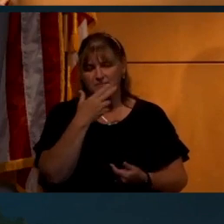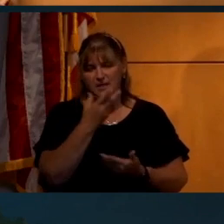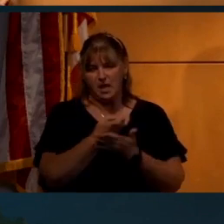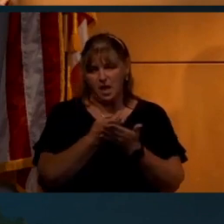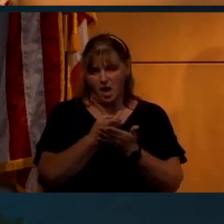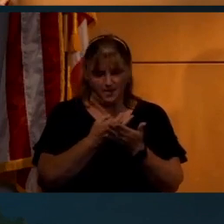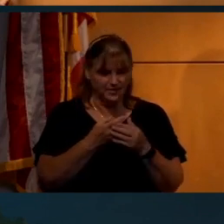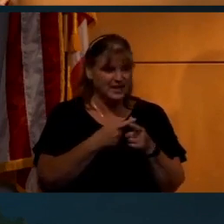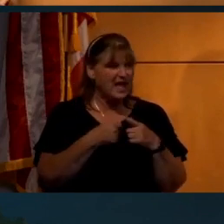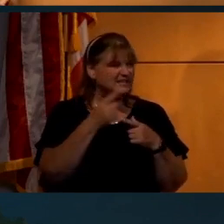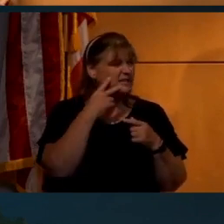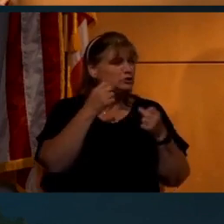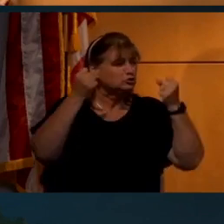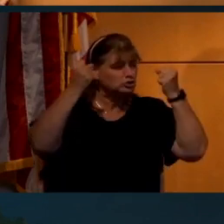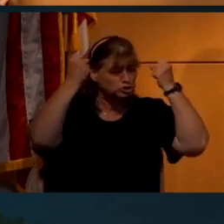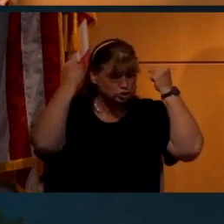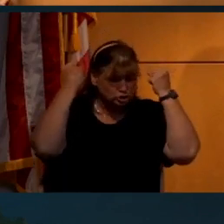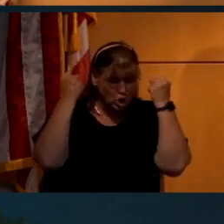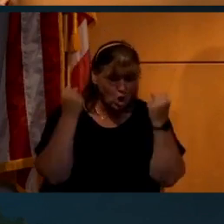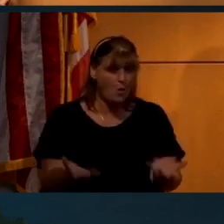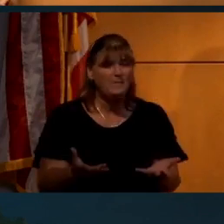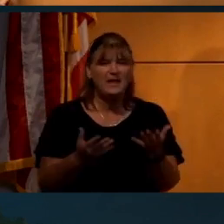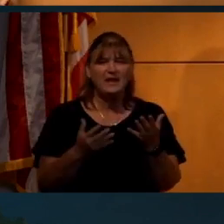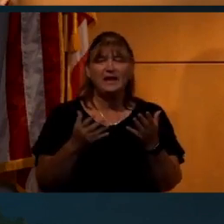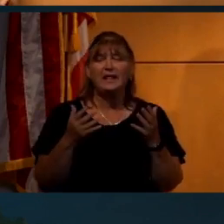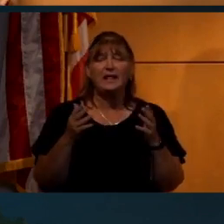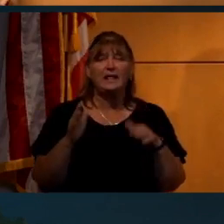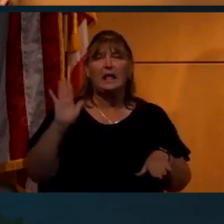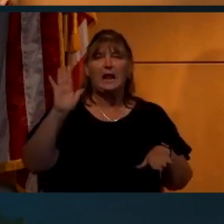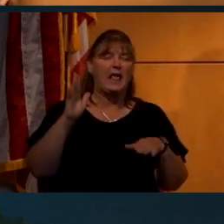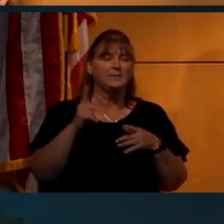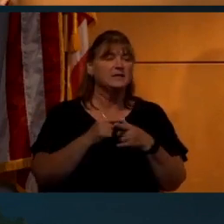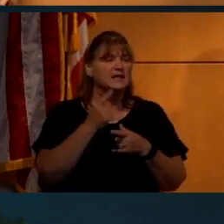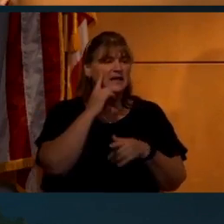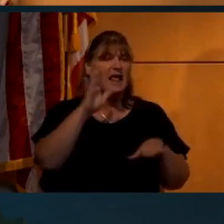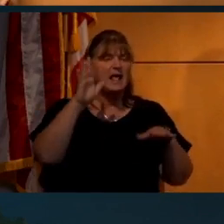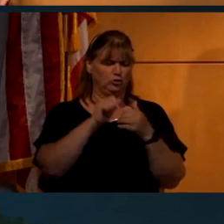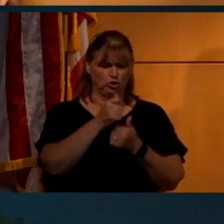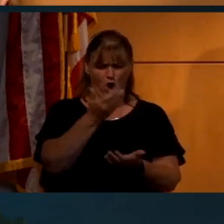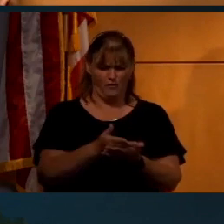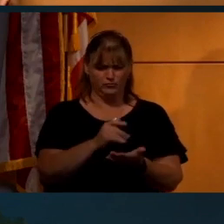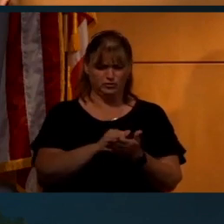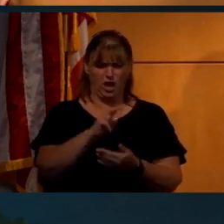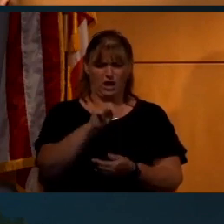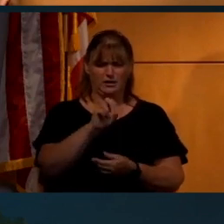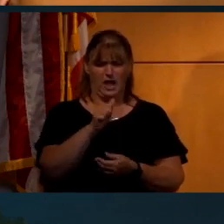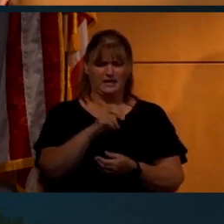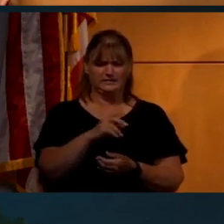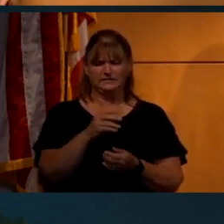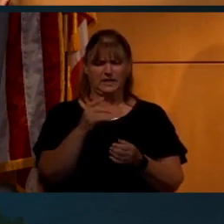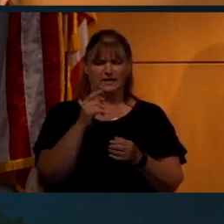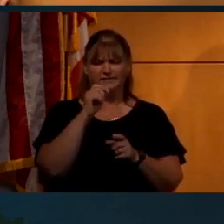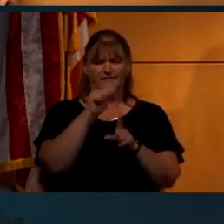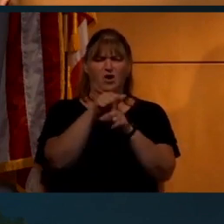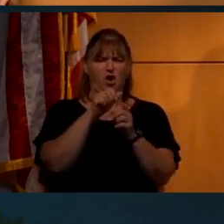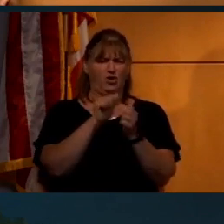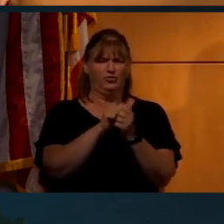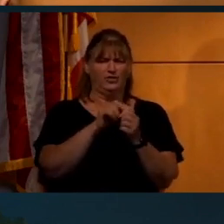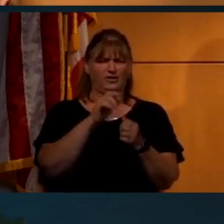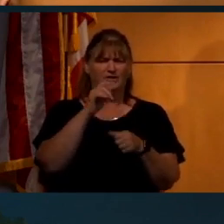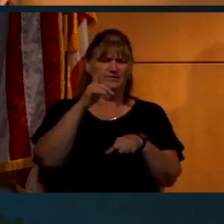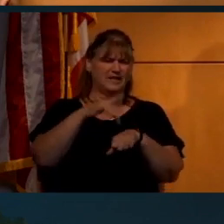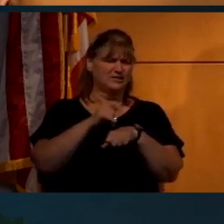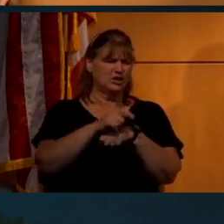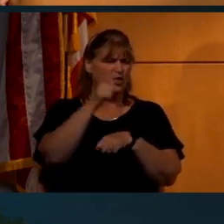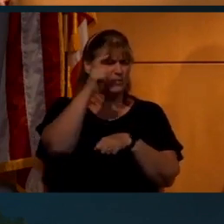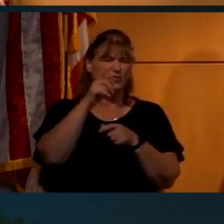But I've actually seen so many claim. I mean, if you were to claim that this is evidence that NASA faked the moon landings, that would be about the same level of